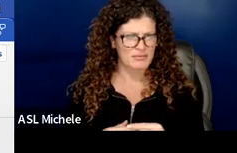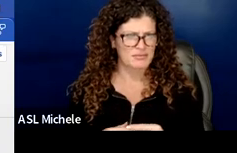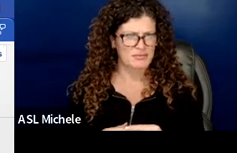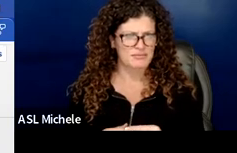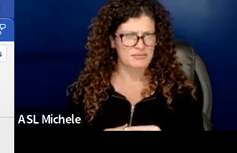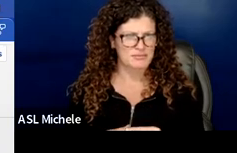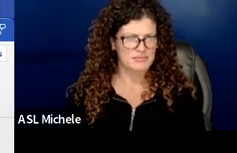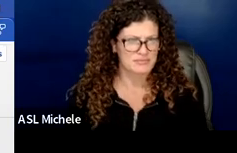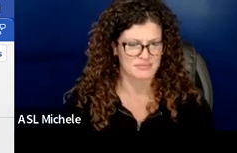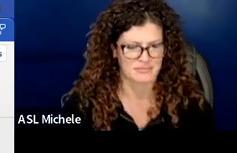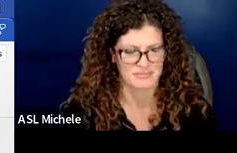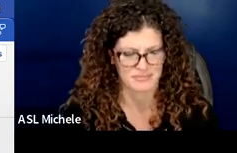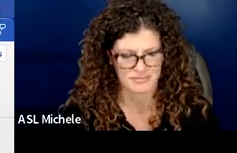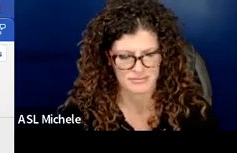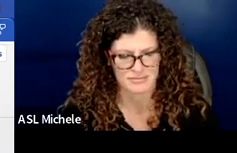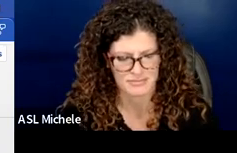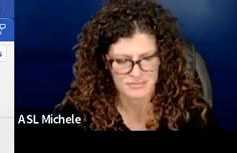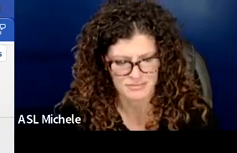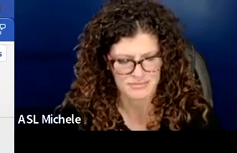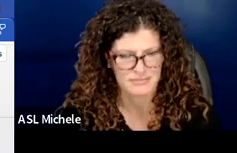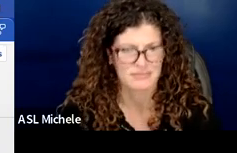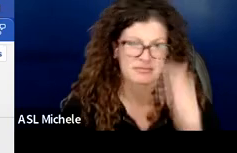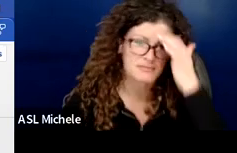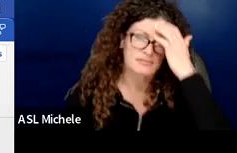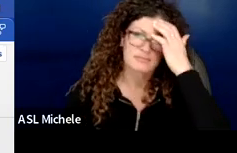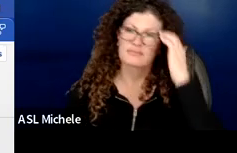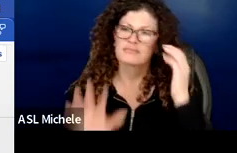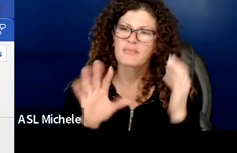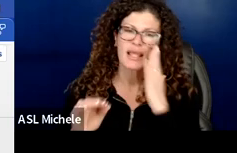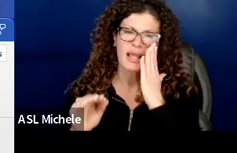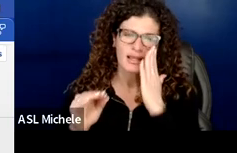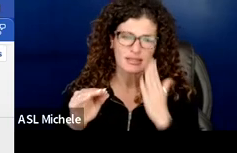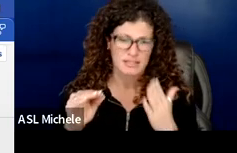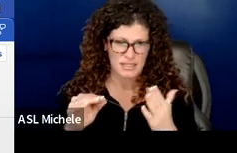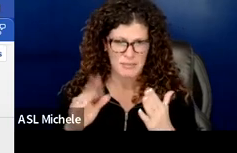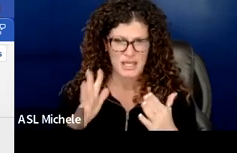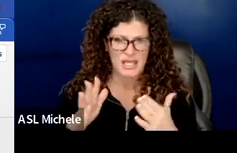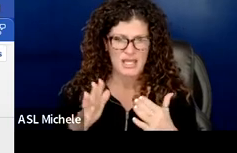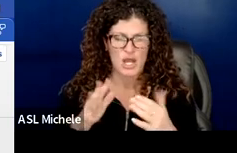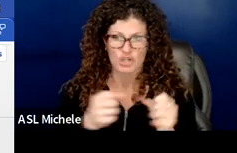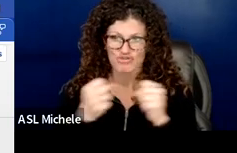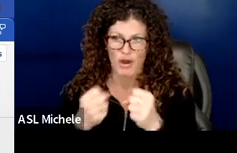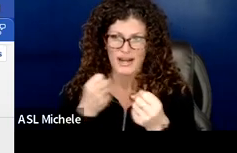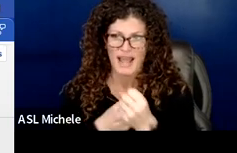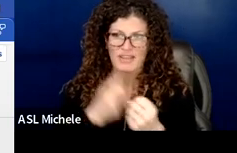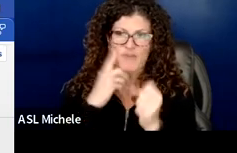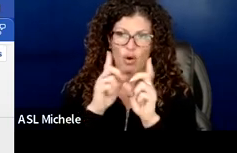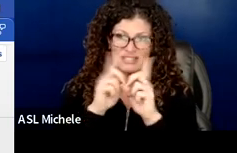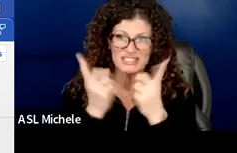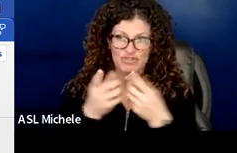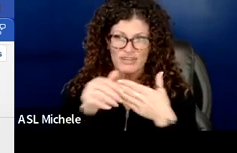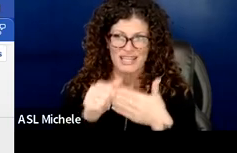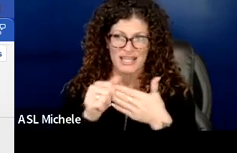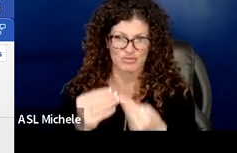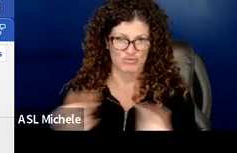of like and be a strong advocate for district-led solutions oh that's because i i